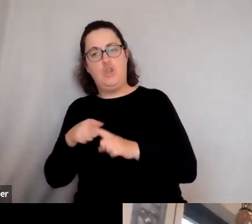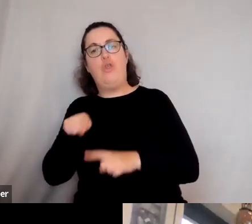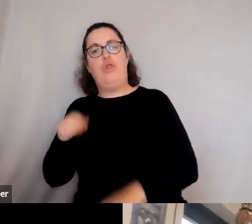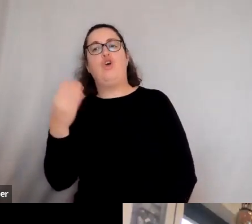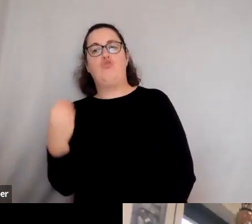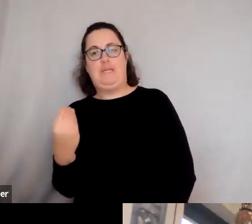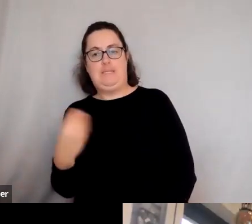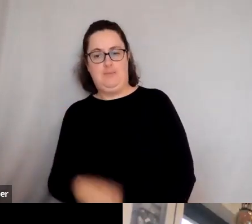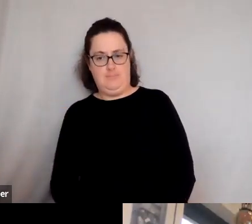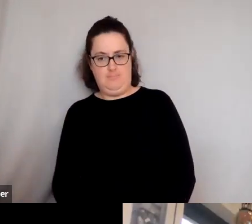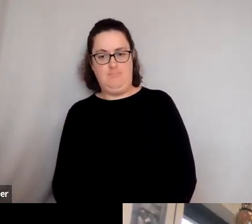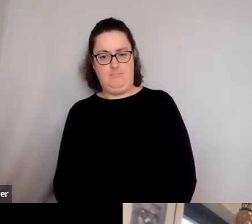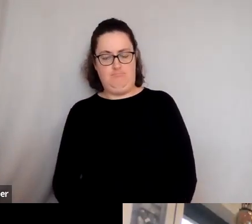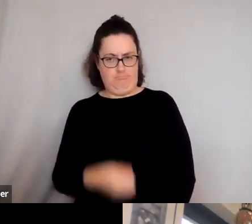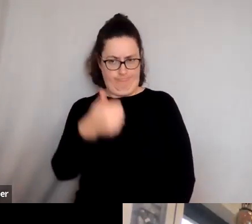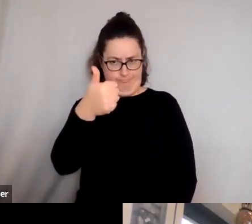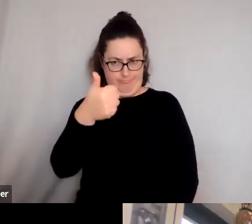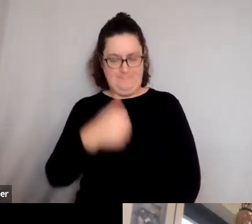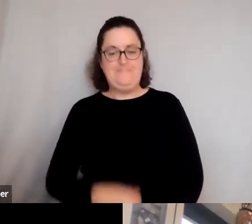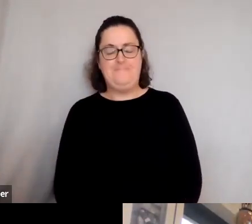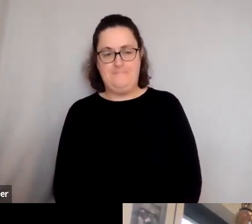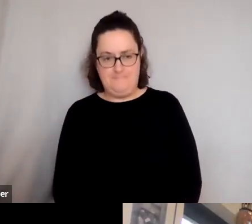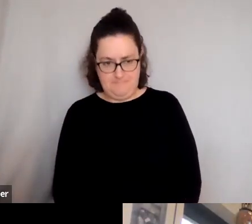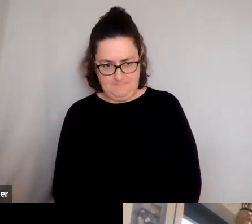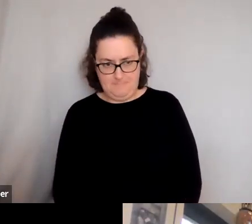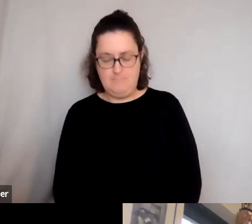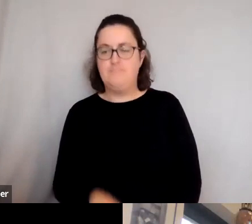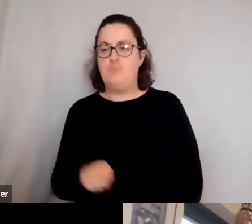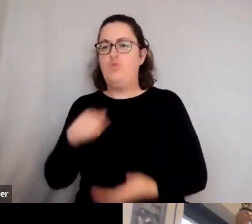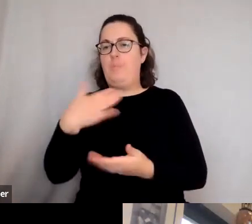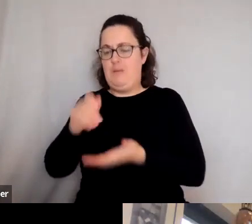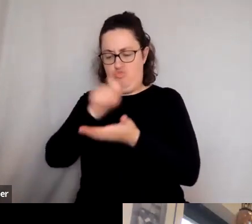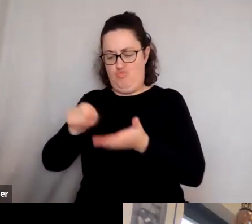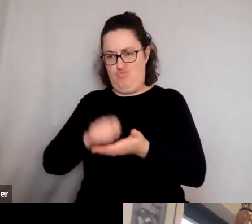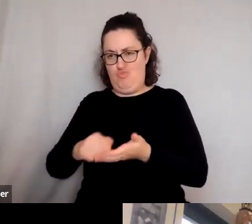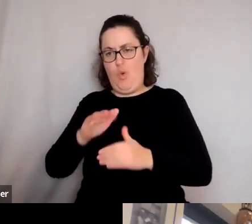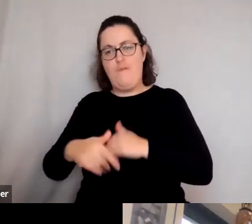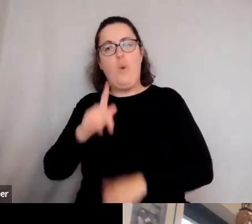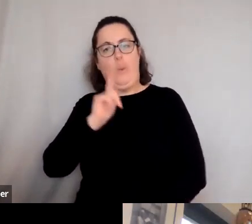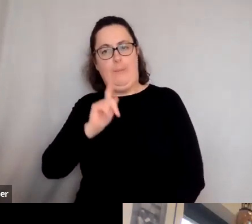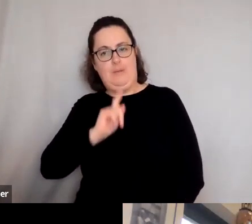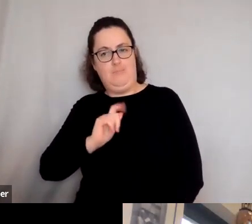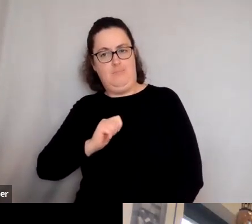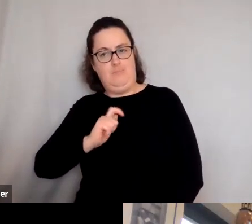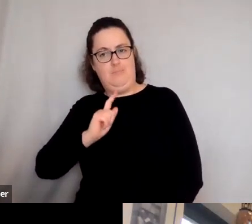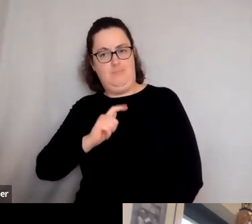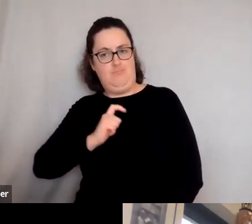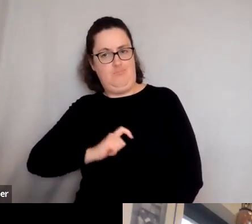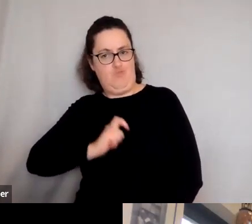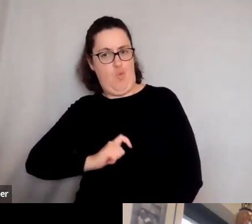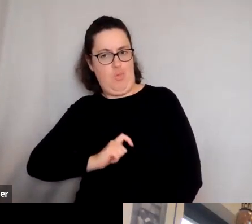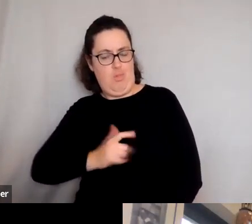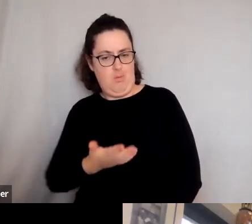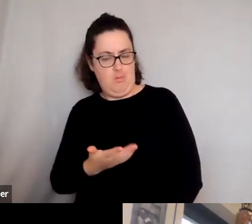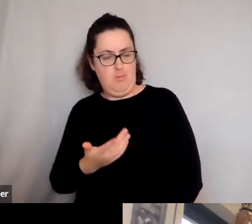start. Yeah. Um, obviously you've written on the role of women generally. Um, there seems to be a stereotype in